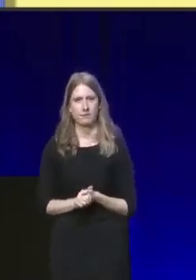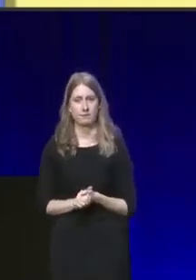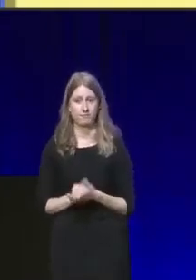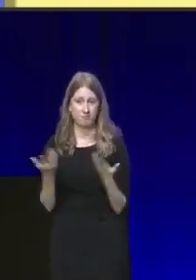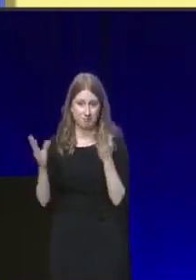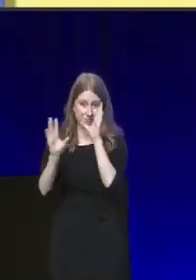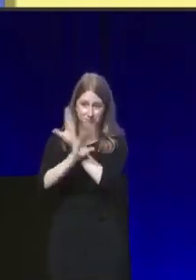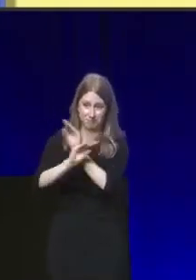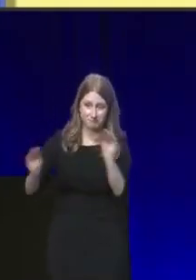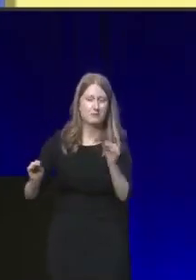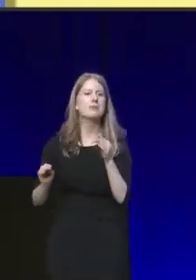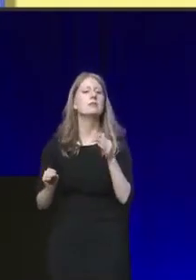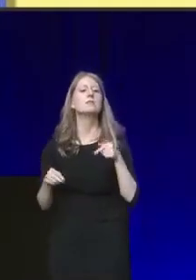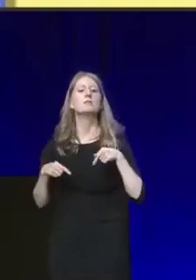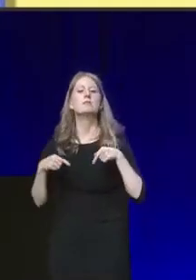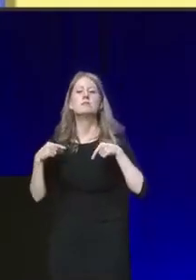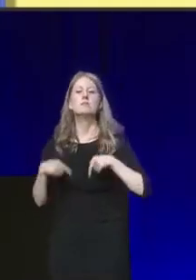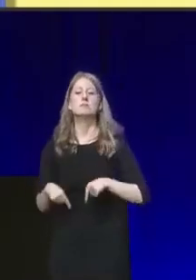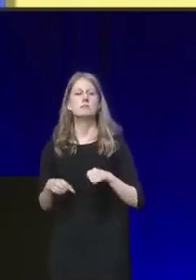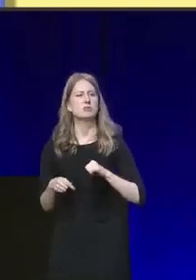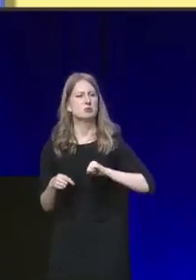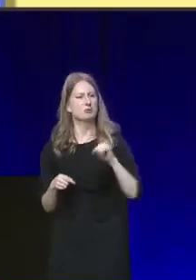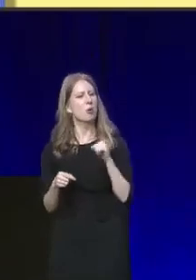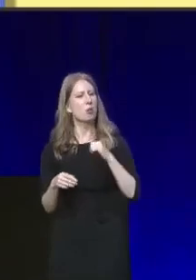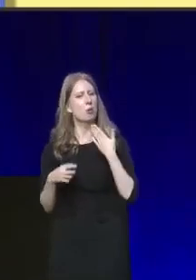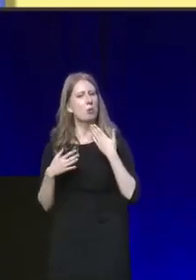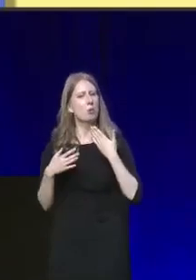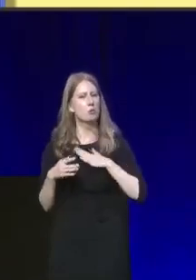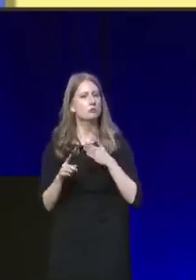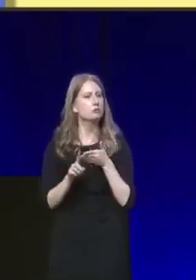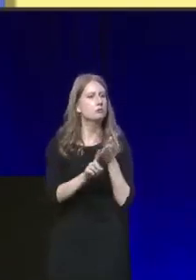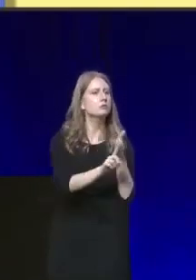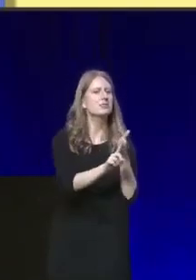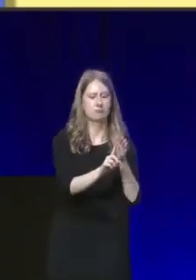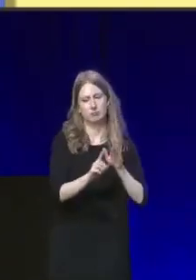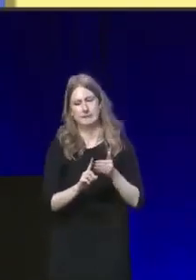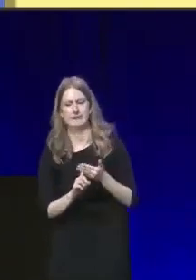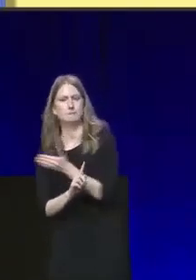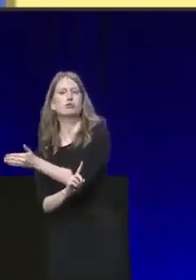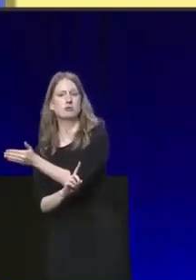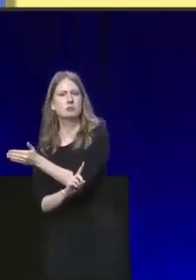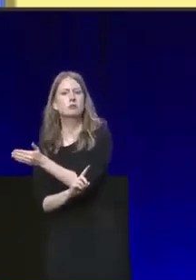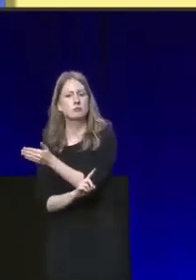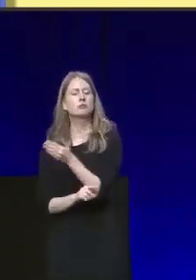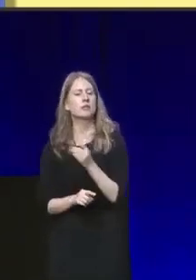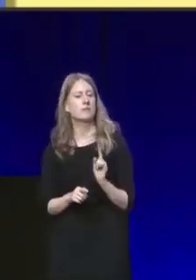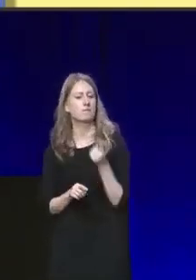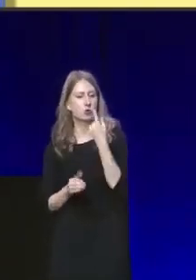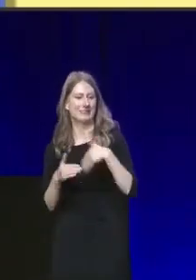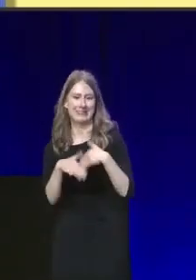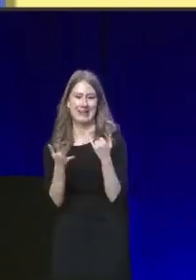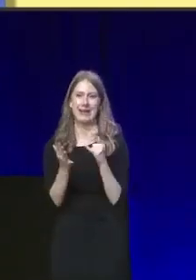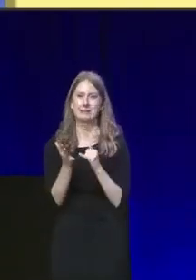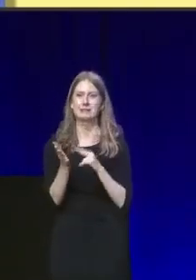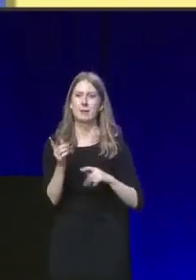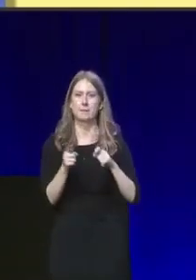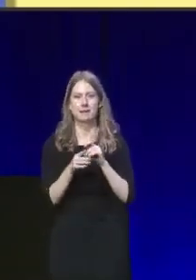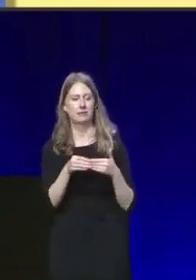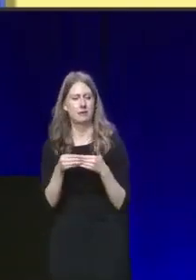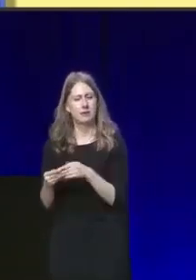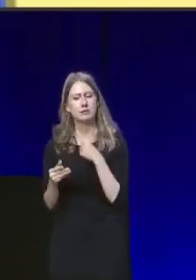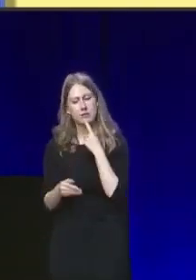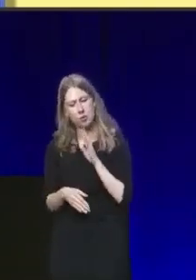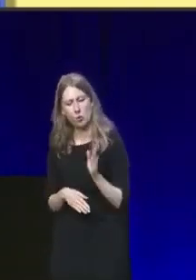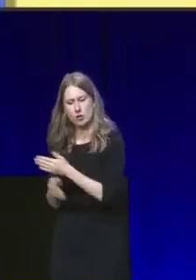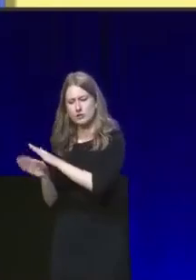Conference, I want to chart a very different course for our country. On my very first day as SNP leader, I said I wanted to lift every child in